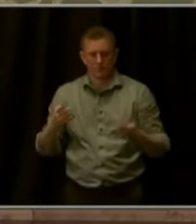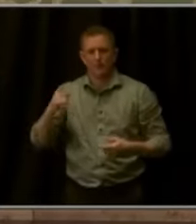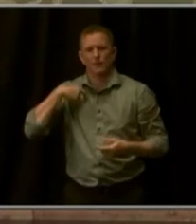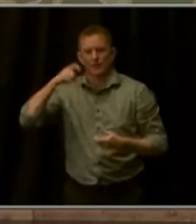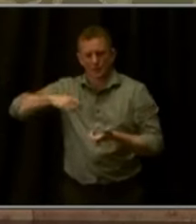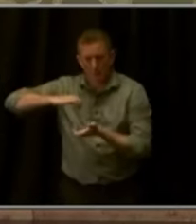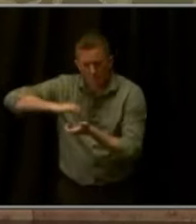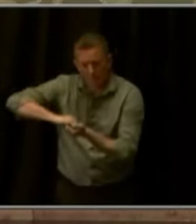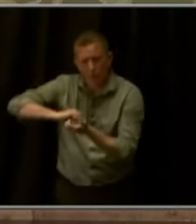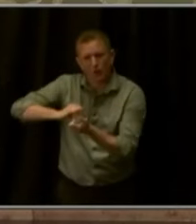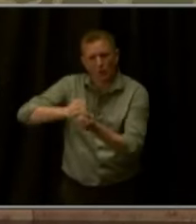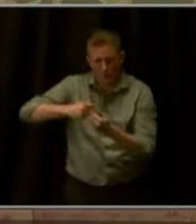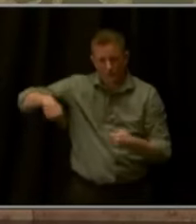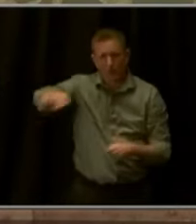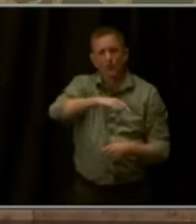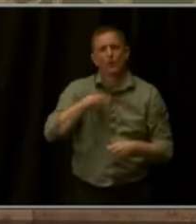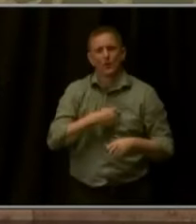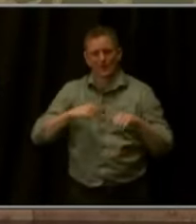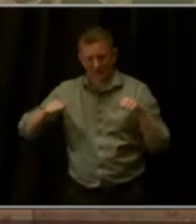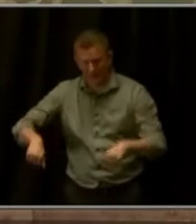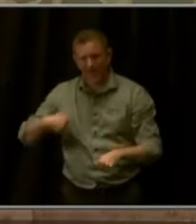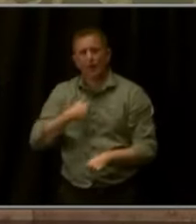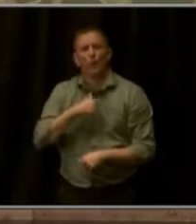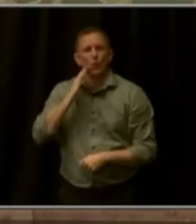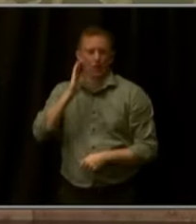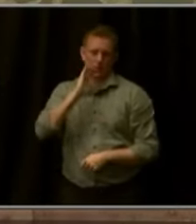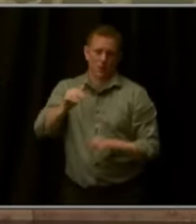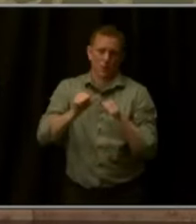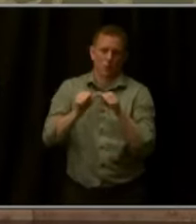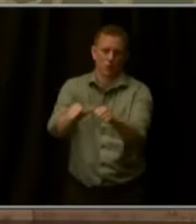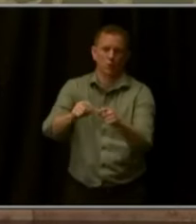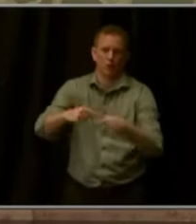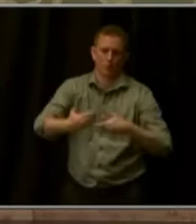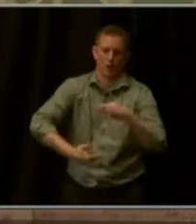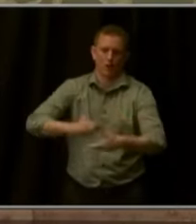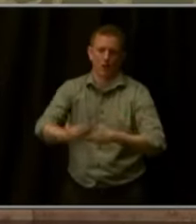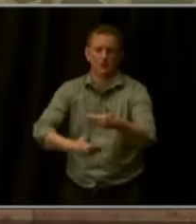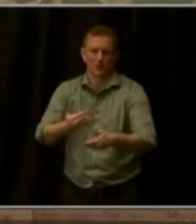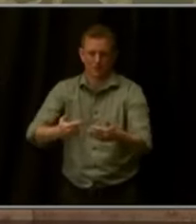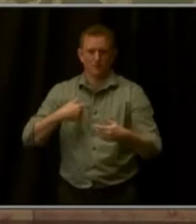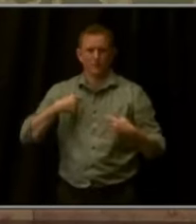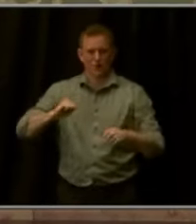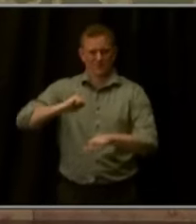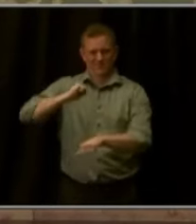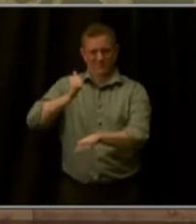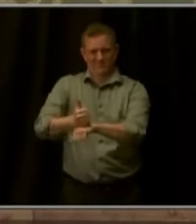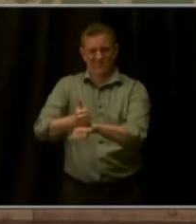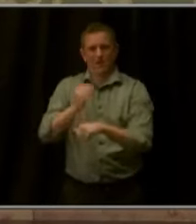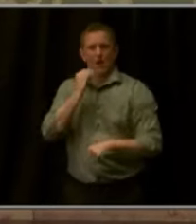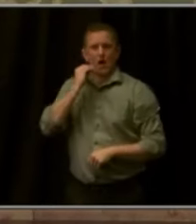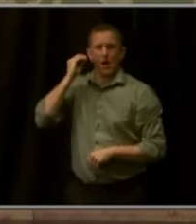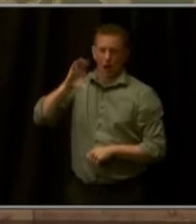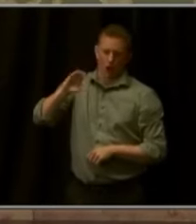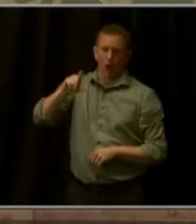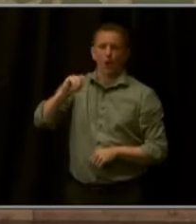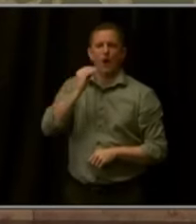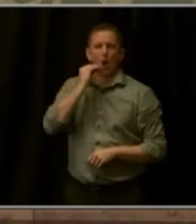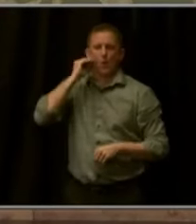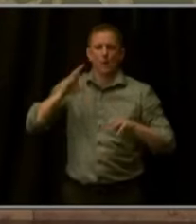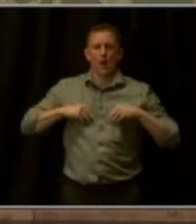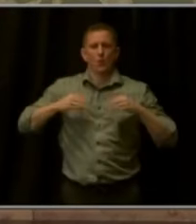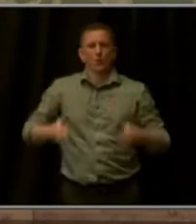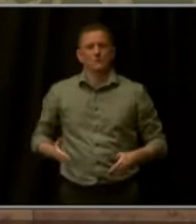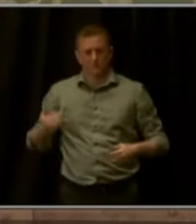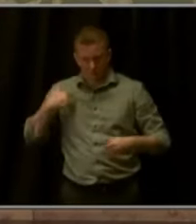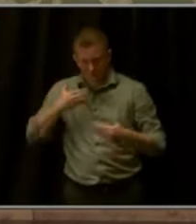will build on that progress. Together we can create a Colorado where homeowners have the property rights and financial tools that